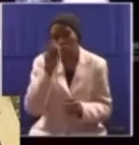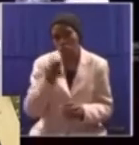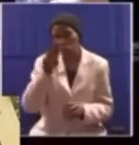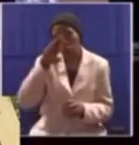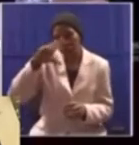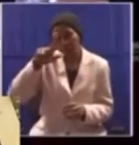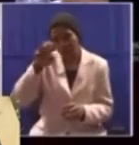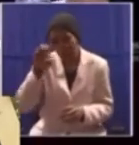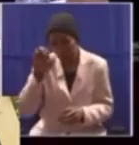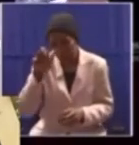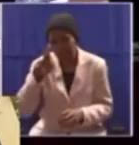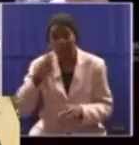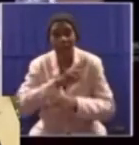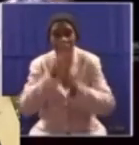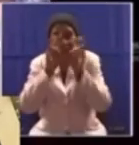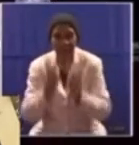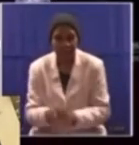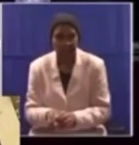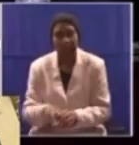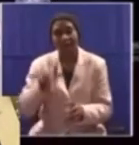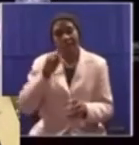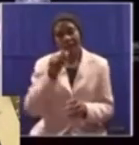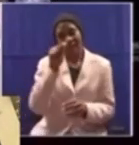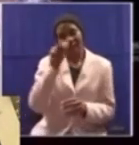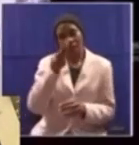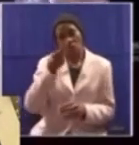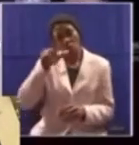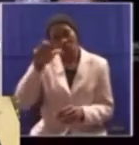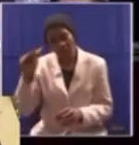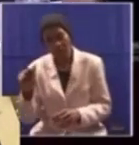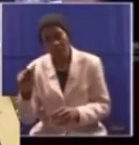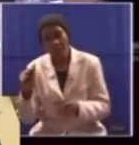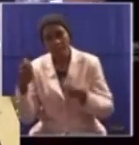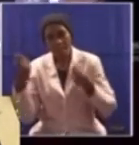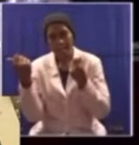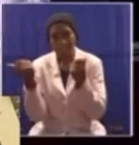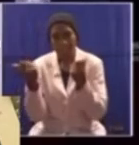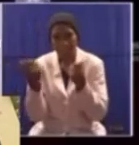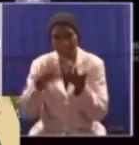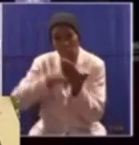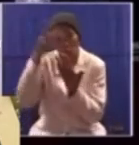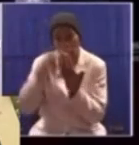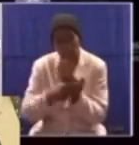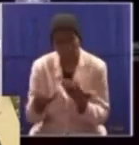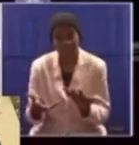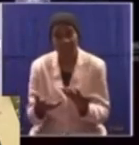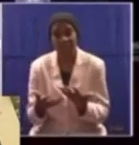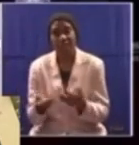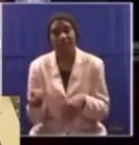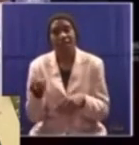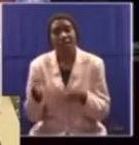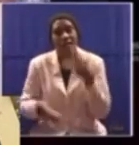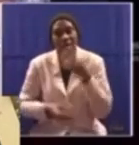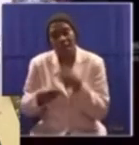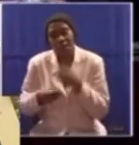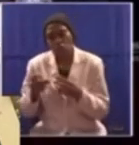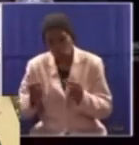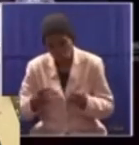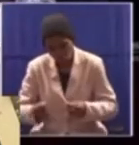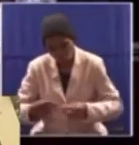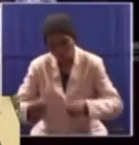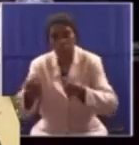full completion of the KAHURA BASA hydropower project within the necessary agency and speed,